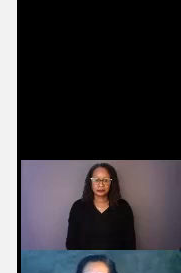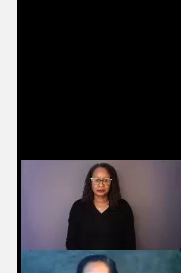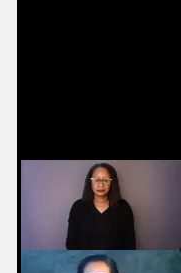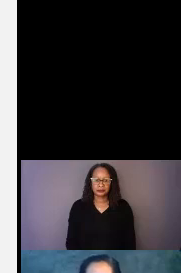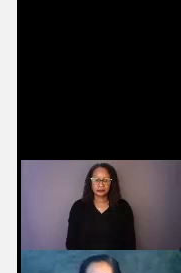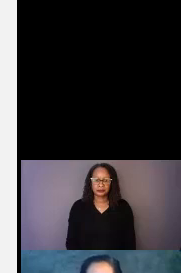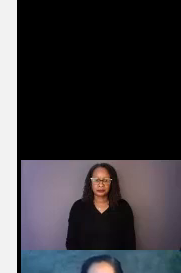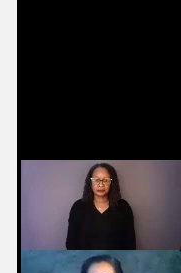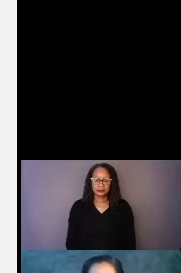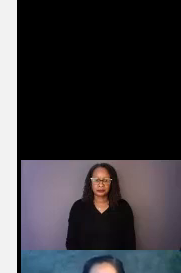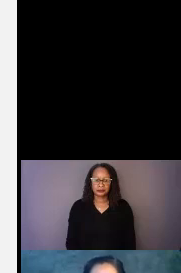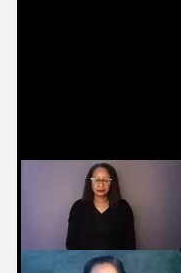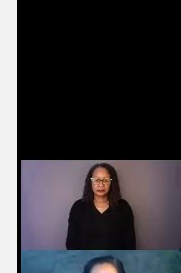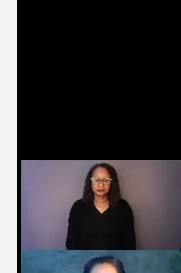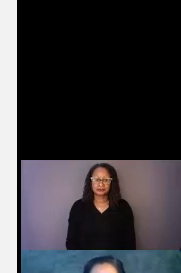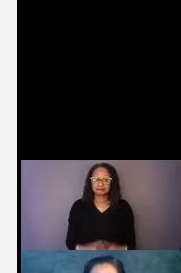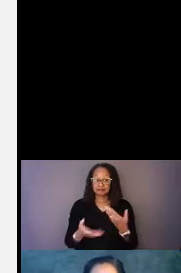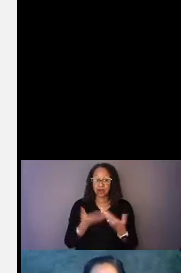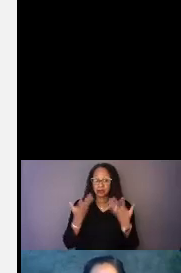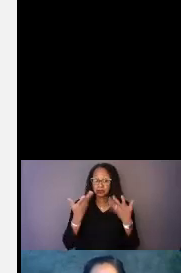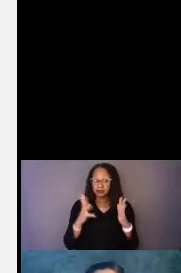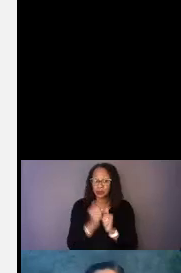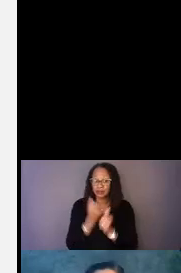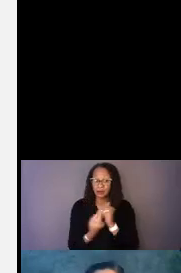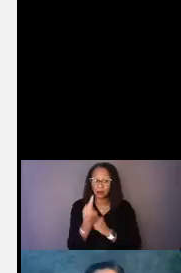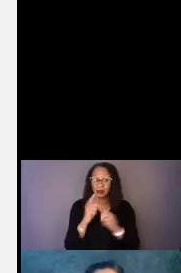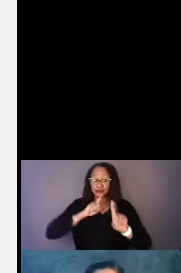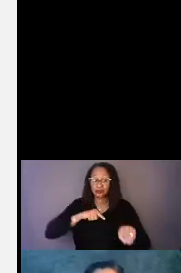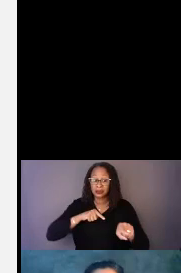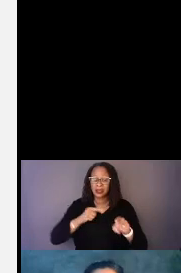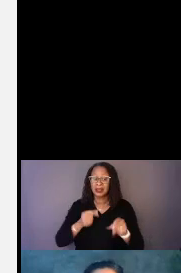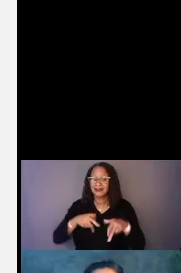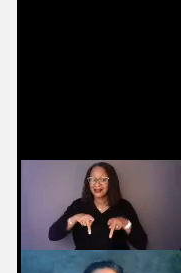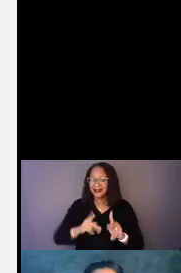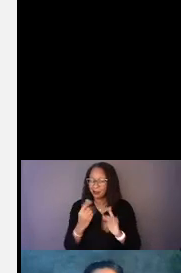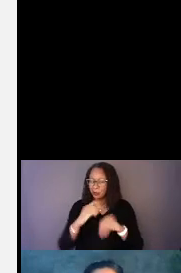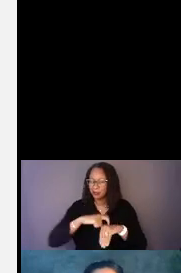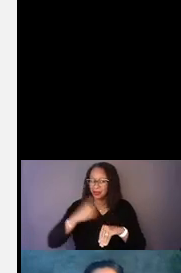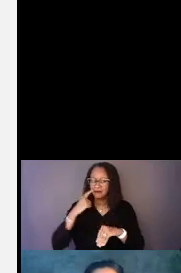So we've almost got everybody responding, we'll just allow for a little bit more.